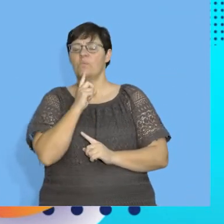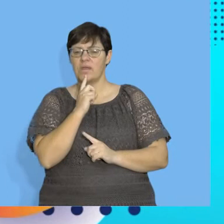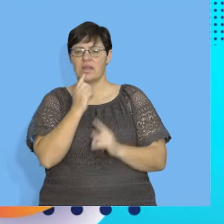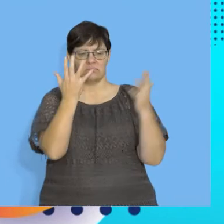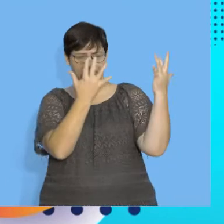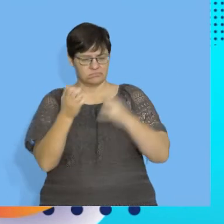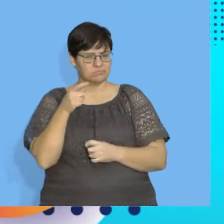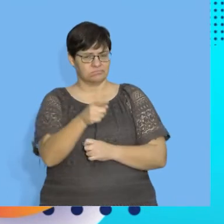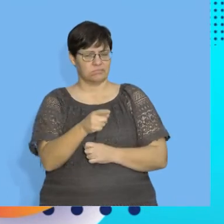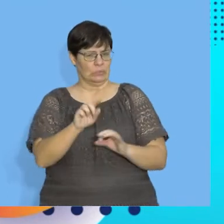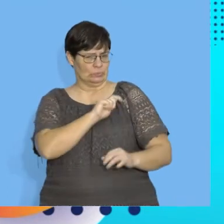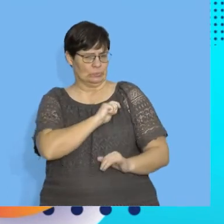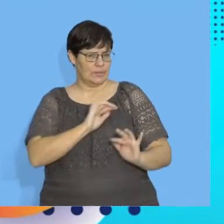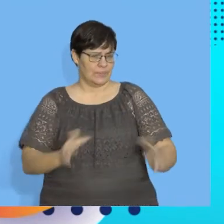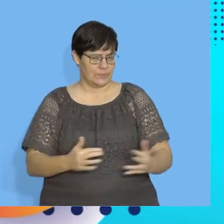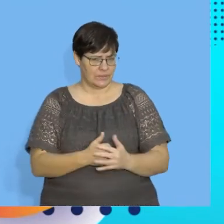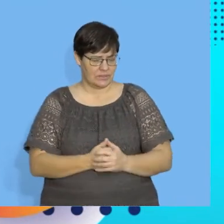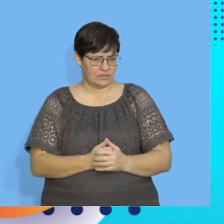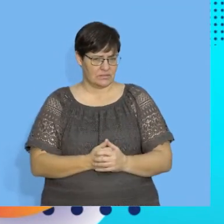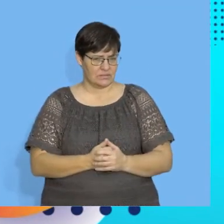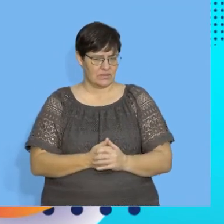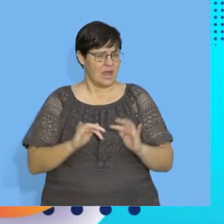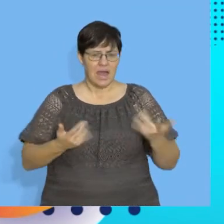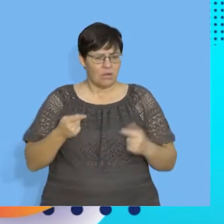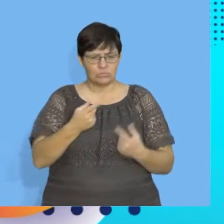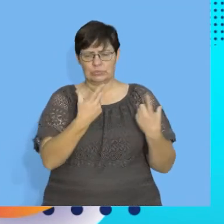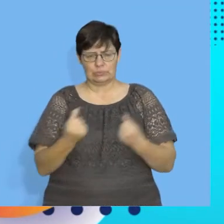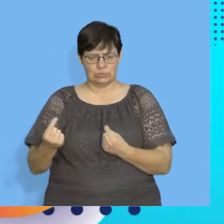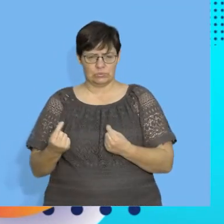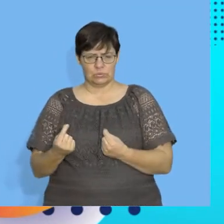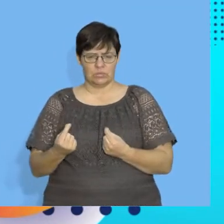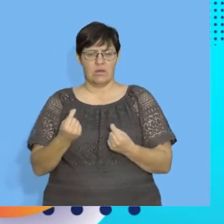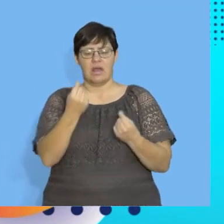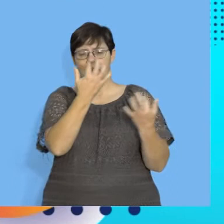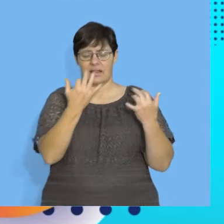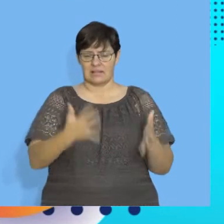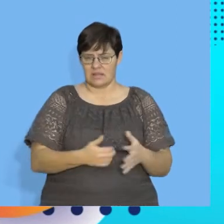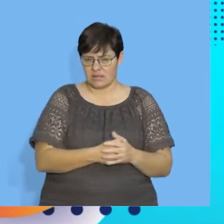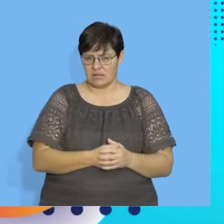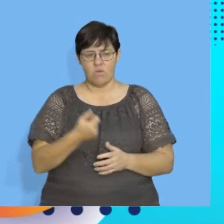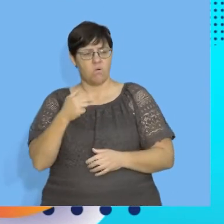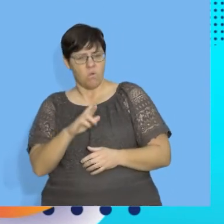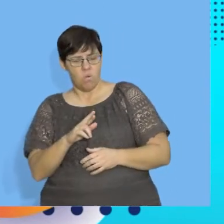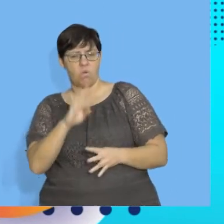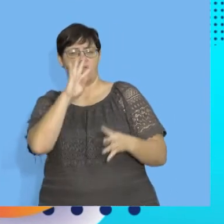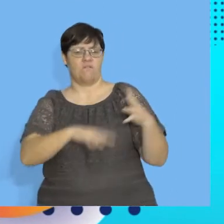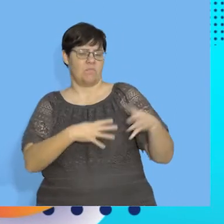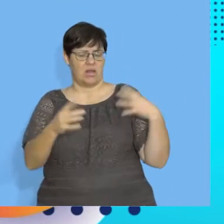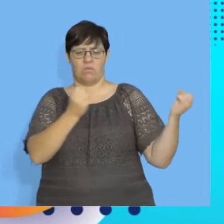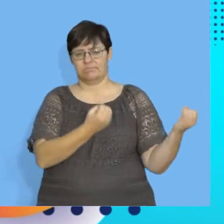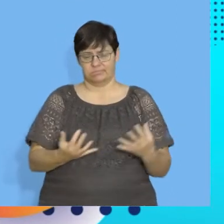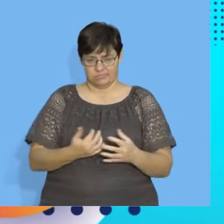how do we really calculate this correlation? Okay. How do we calculate this using our calculator or using